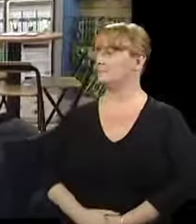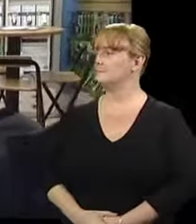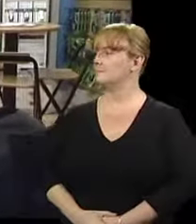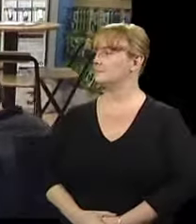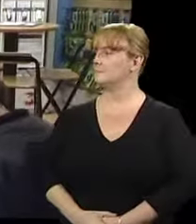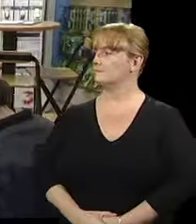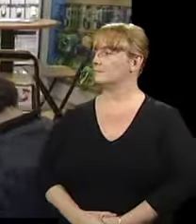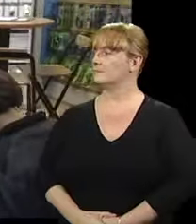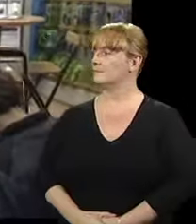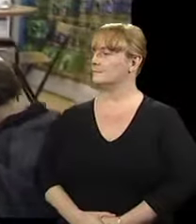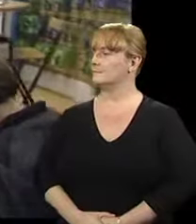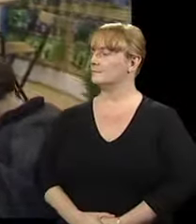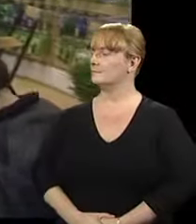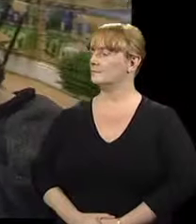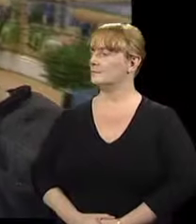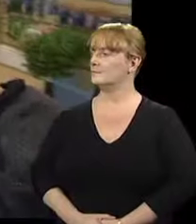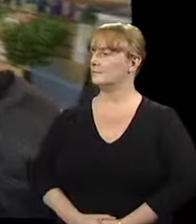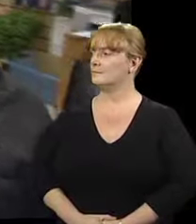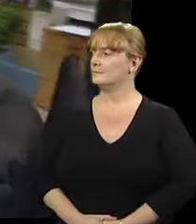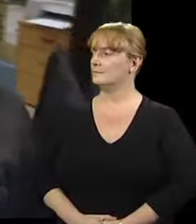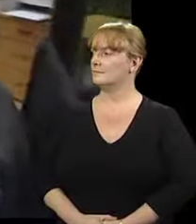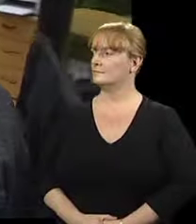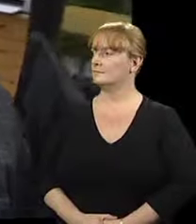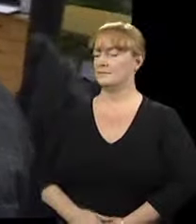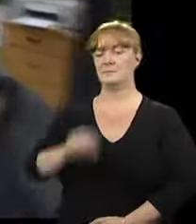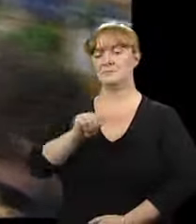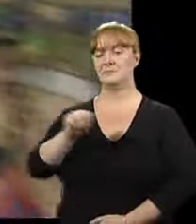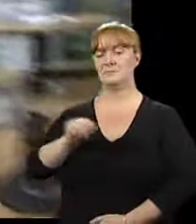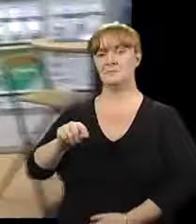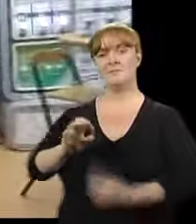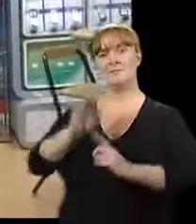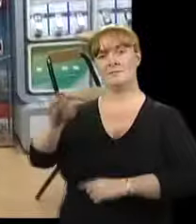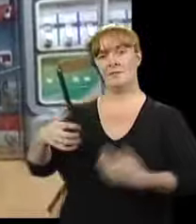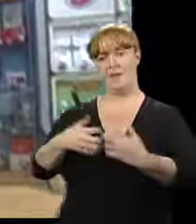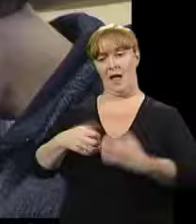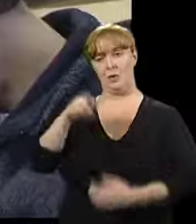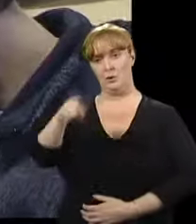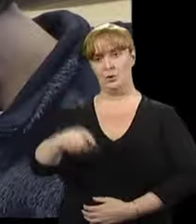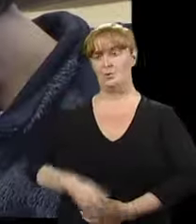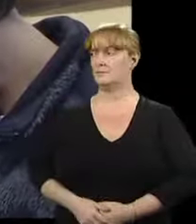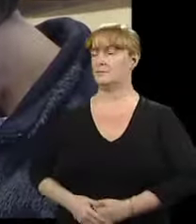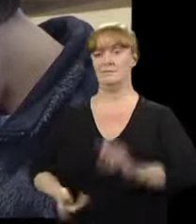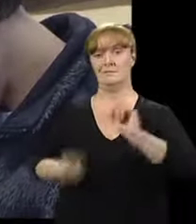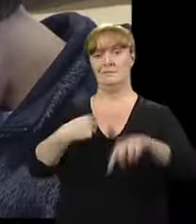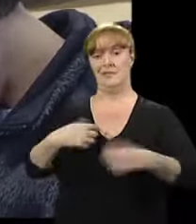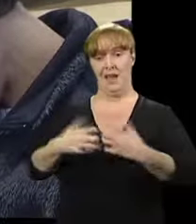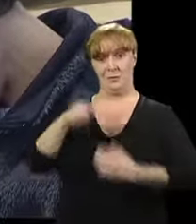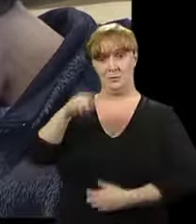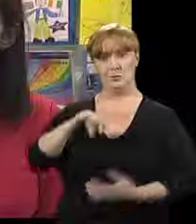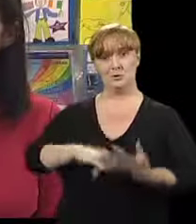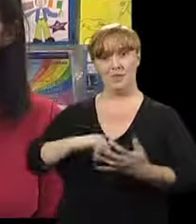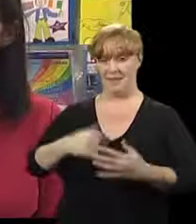Hello. How you? I'm all right, Shelly. How are you doing?